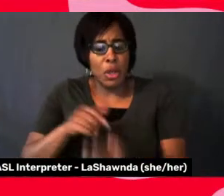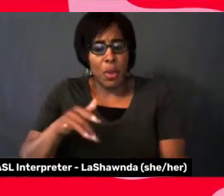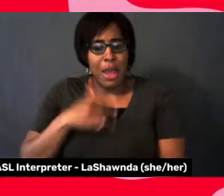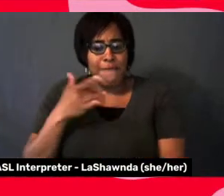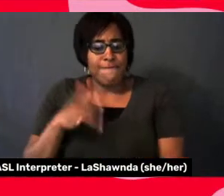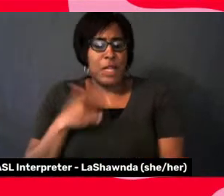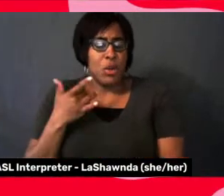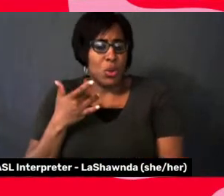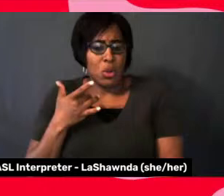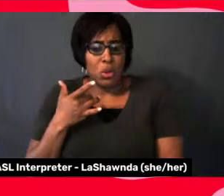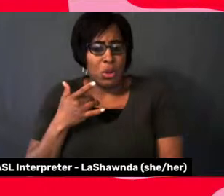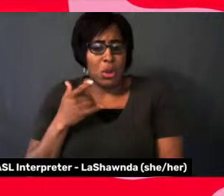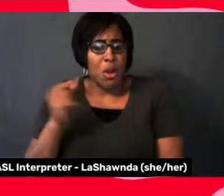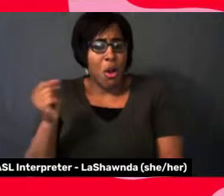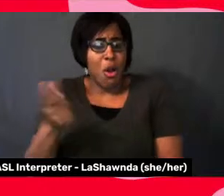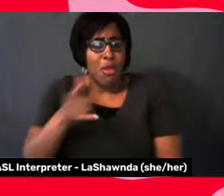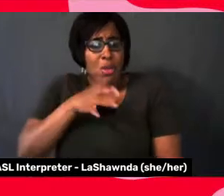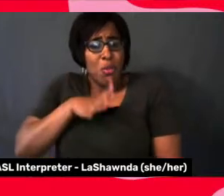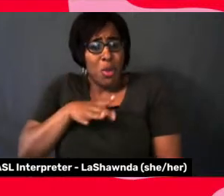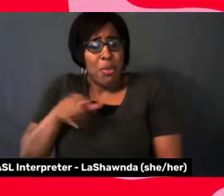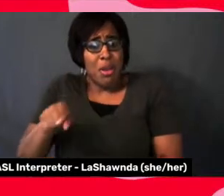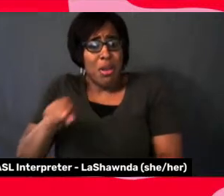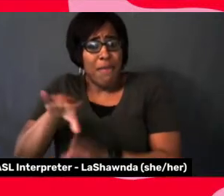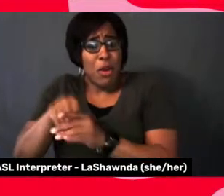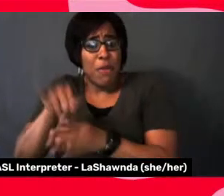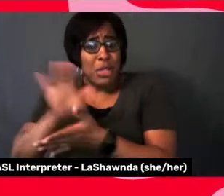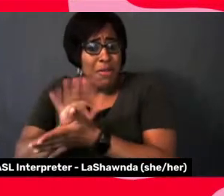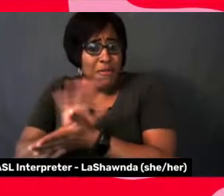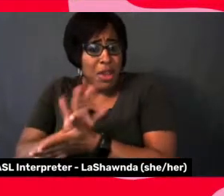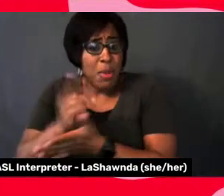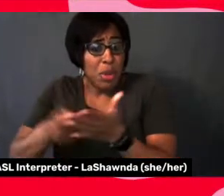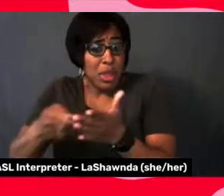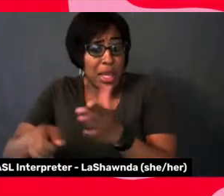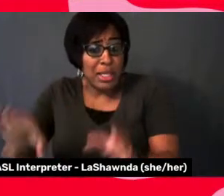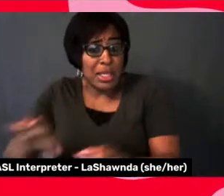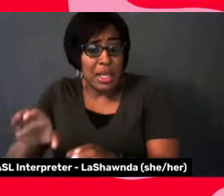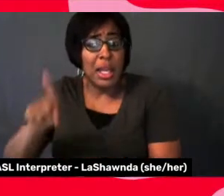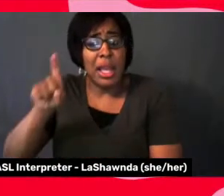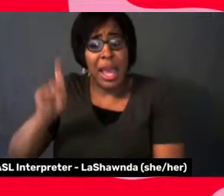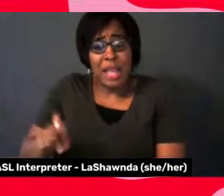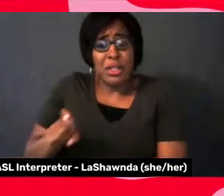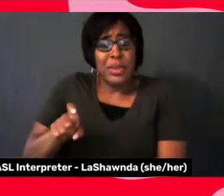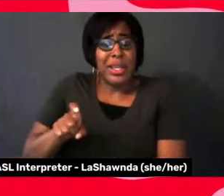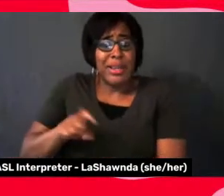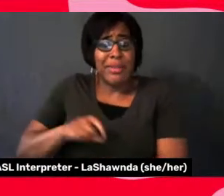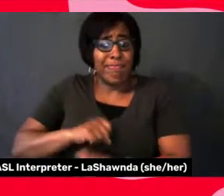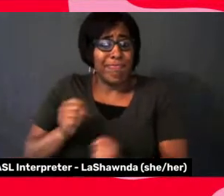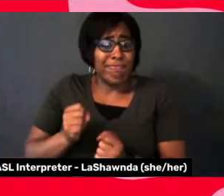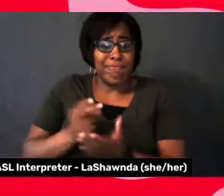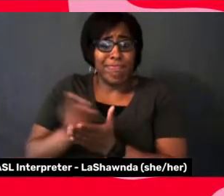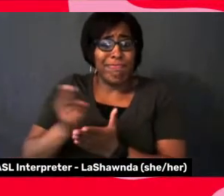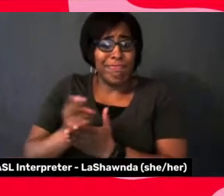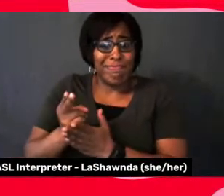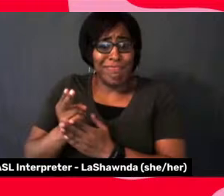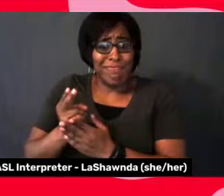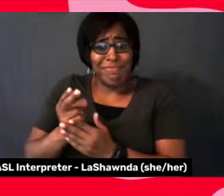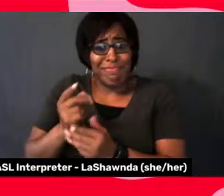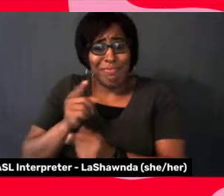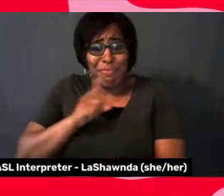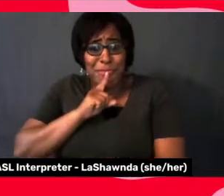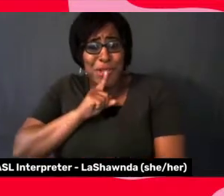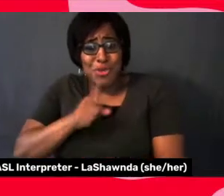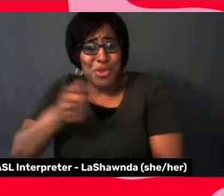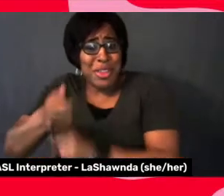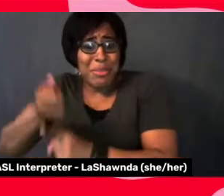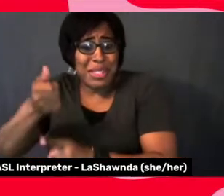you know, they had to stay true to themselves and true to what they were fighting for. I feel like that's the biggest way,